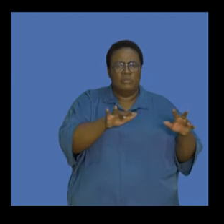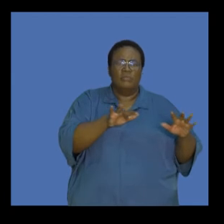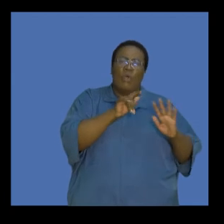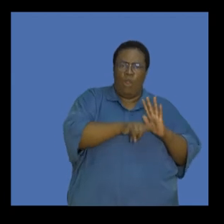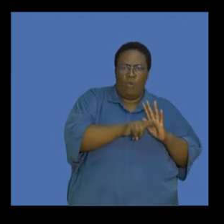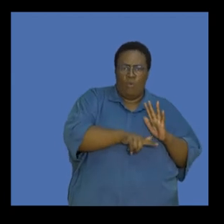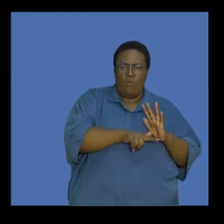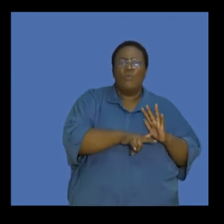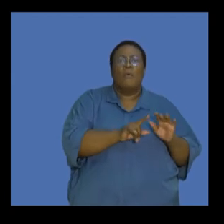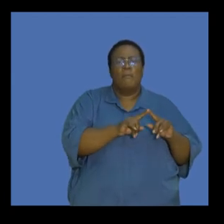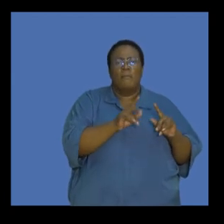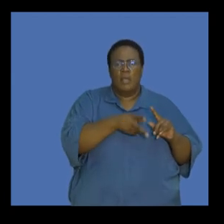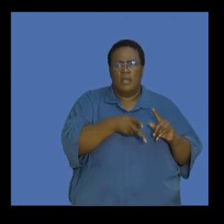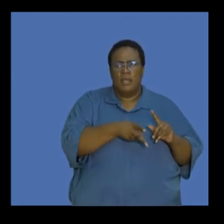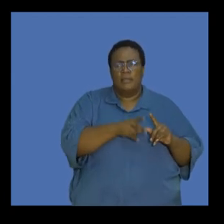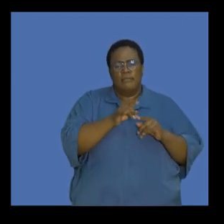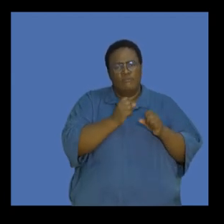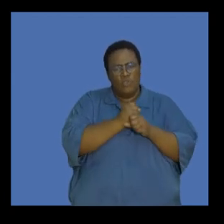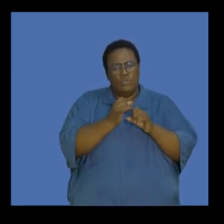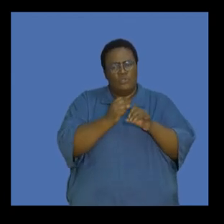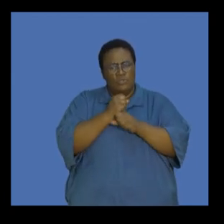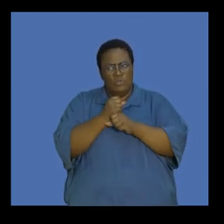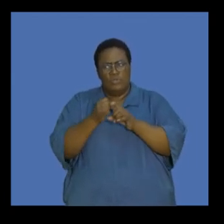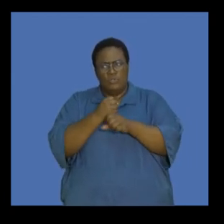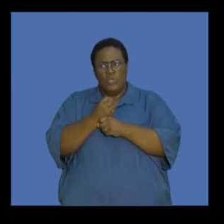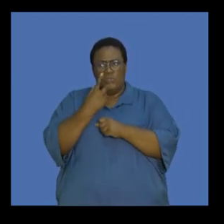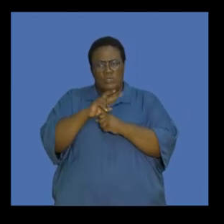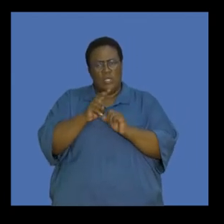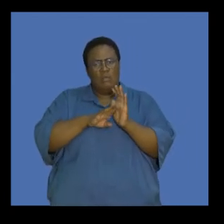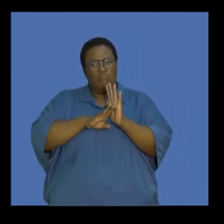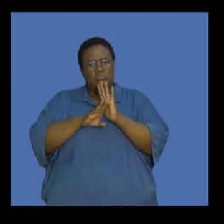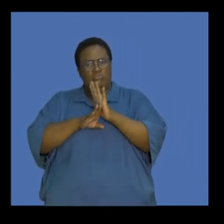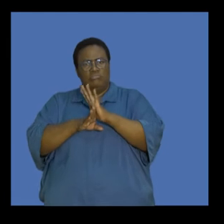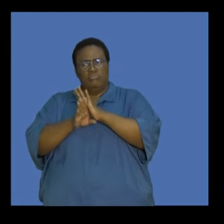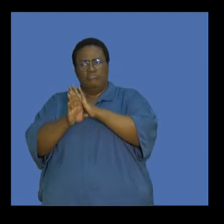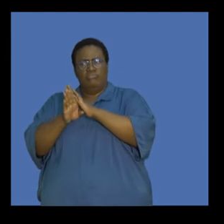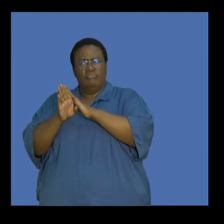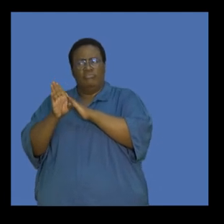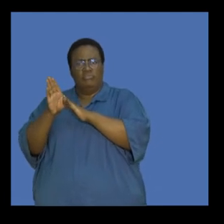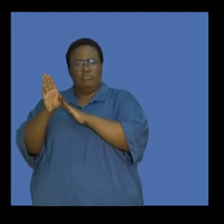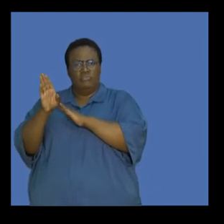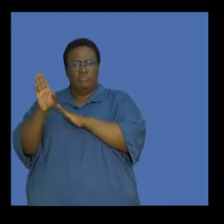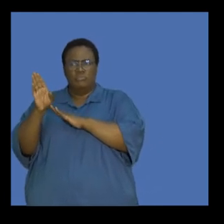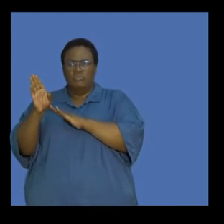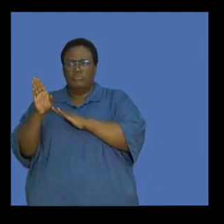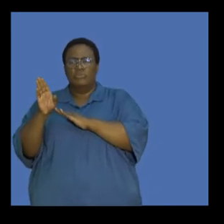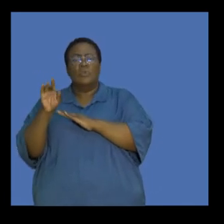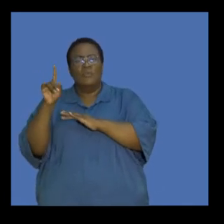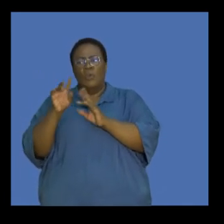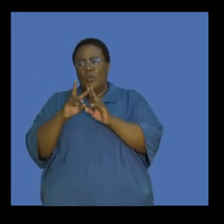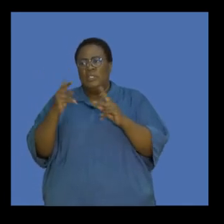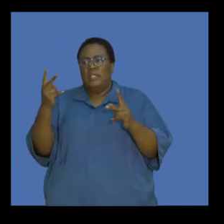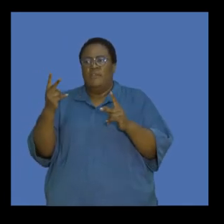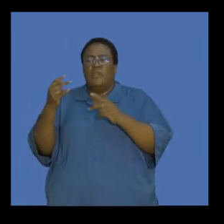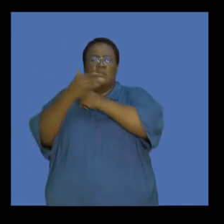emissions of these were significantly low. Again, through the years we can see if we were to extrapolate that as a collective